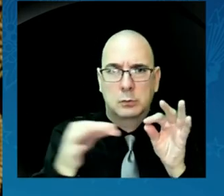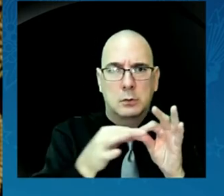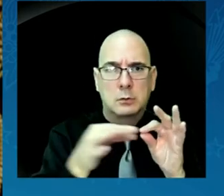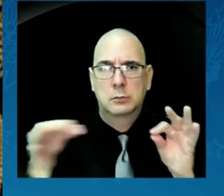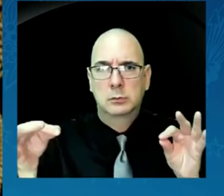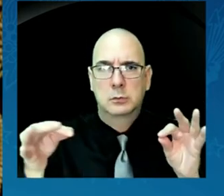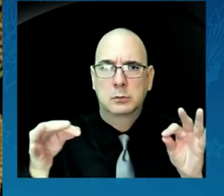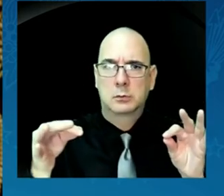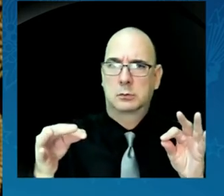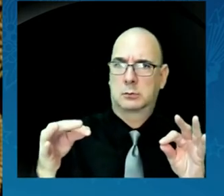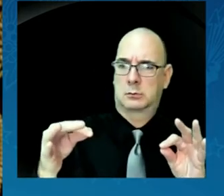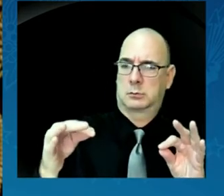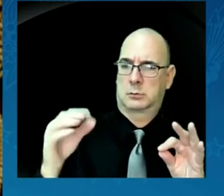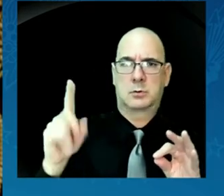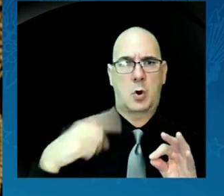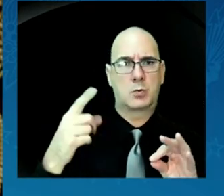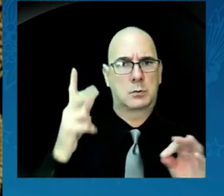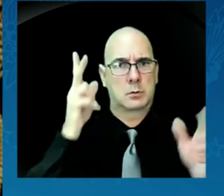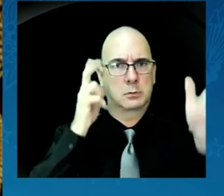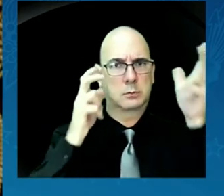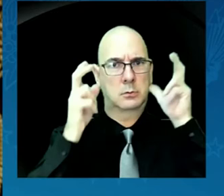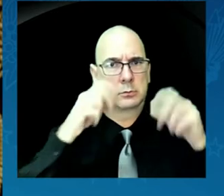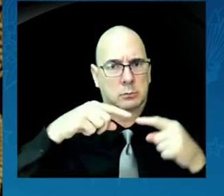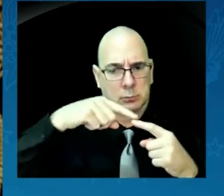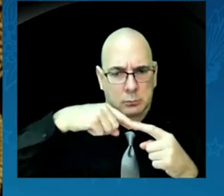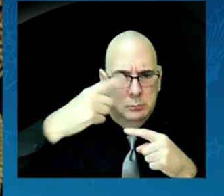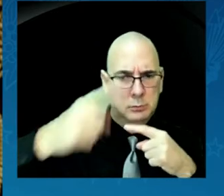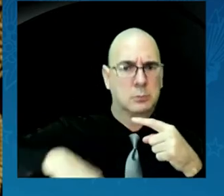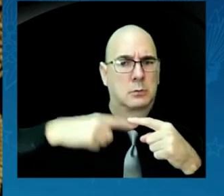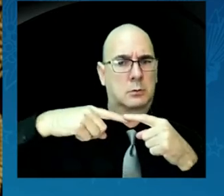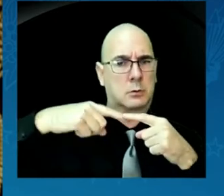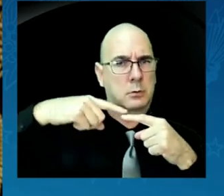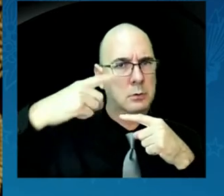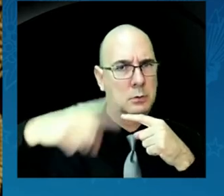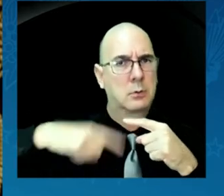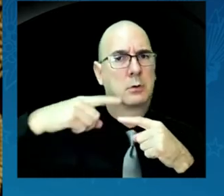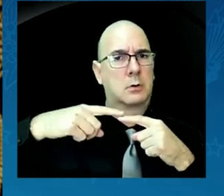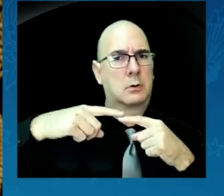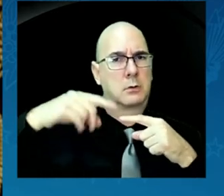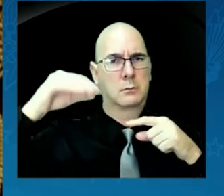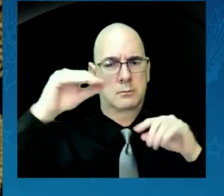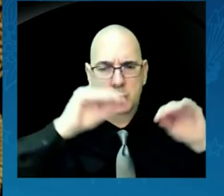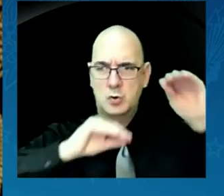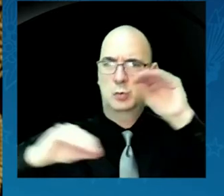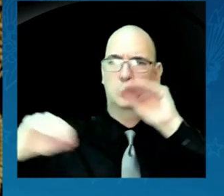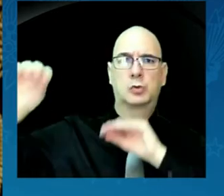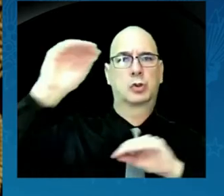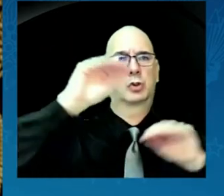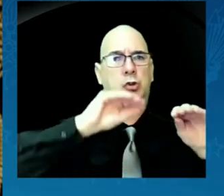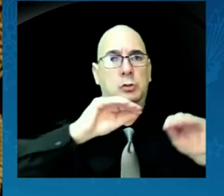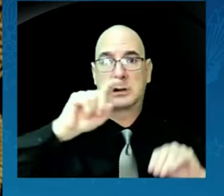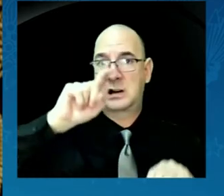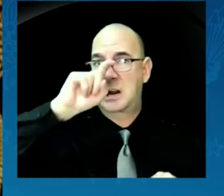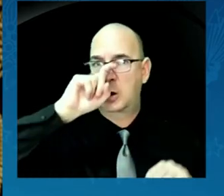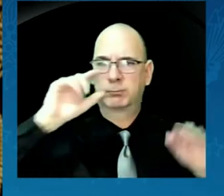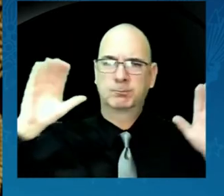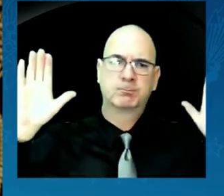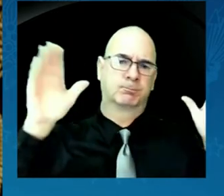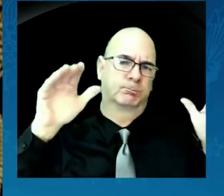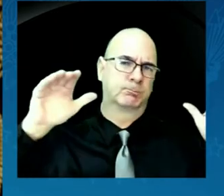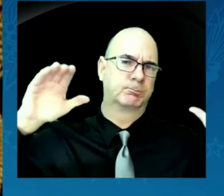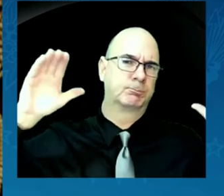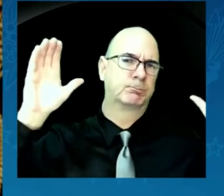motion. Like eagle, that Sunday morning over salt river, circled in blue